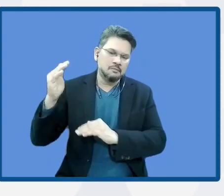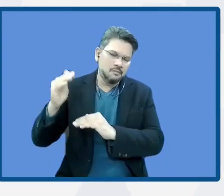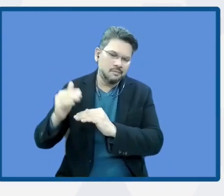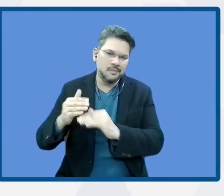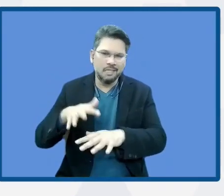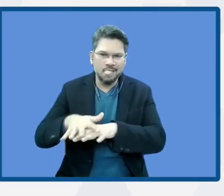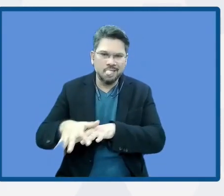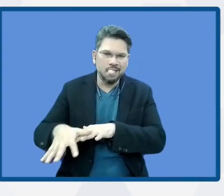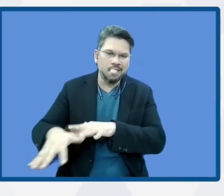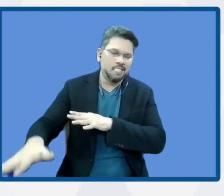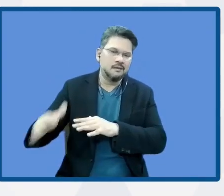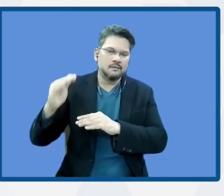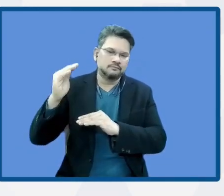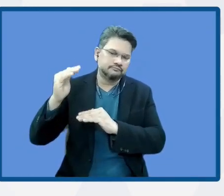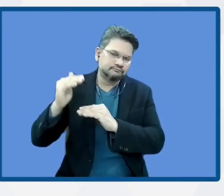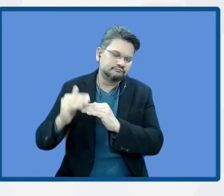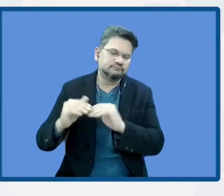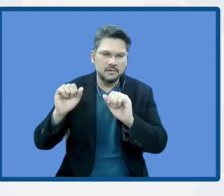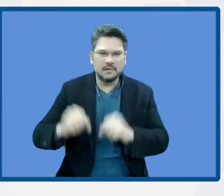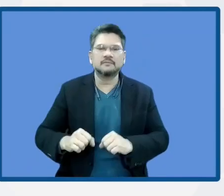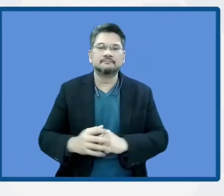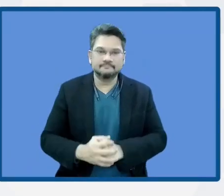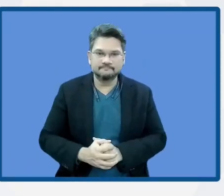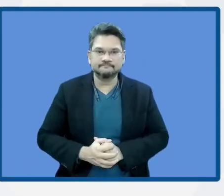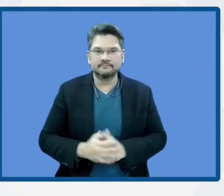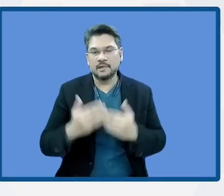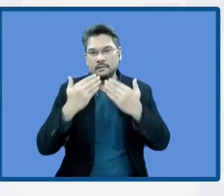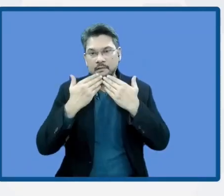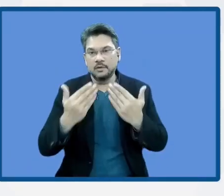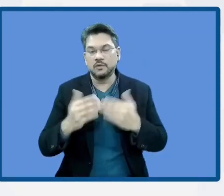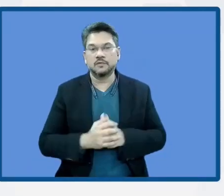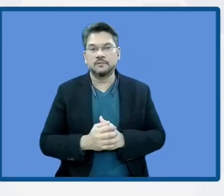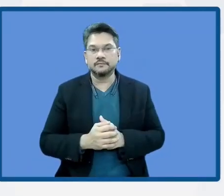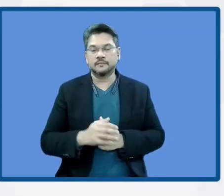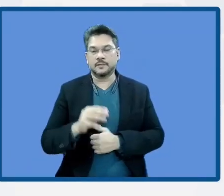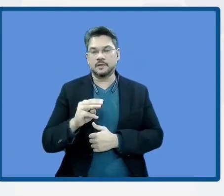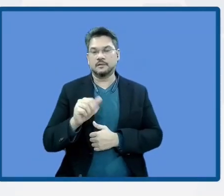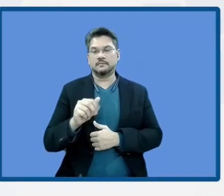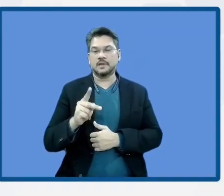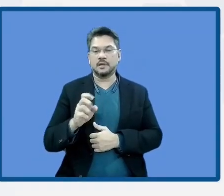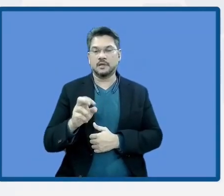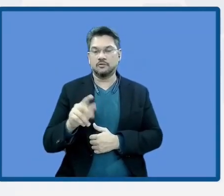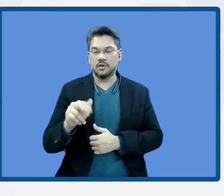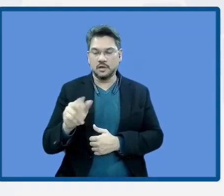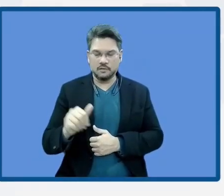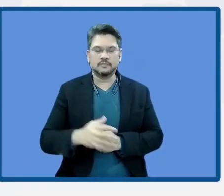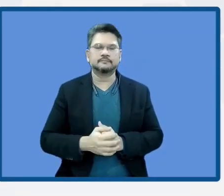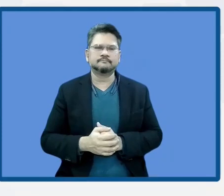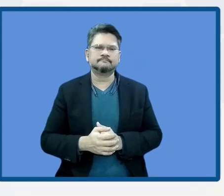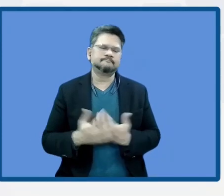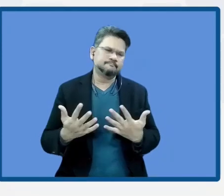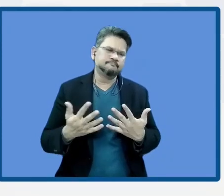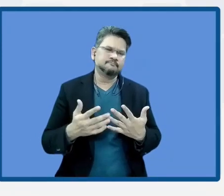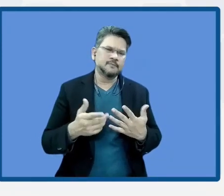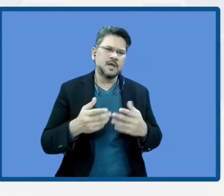Makarena. Talking about building up capabilities and maybe thinking